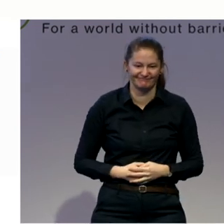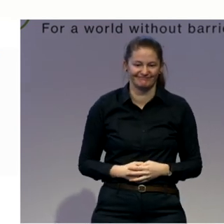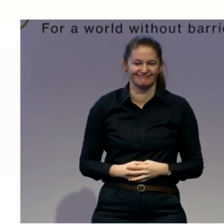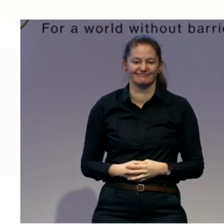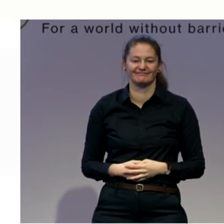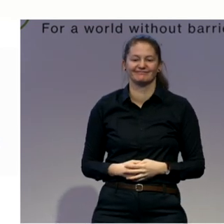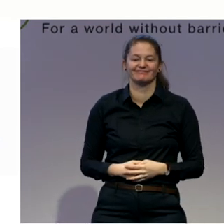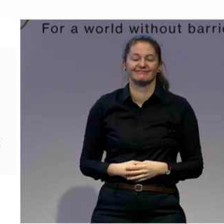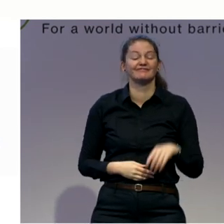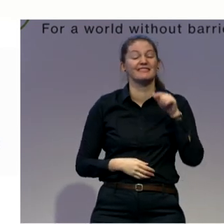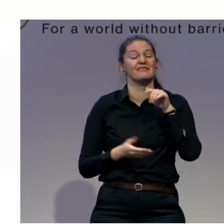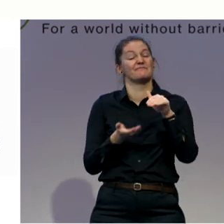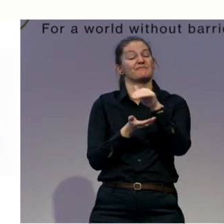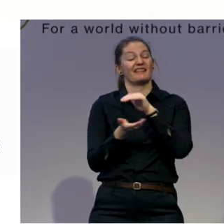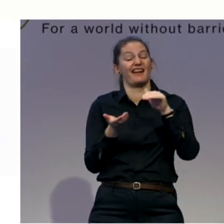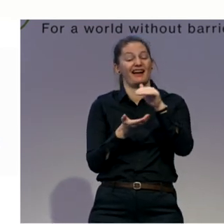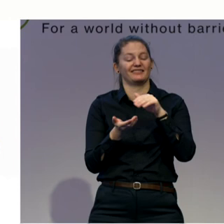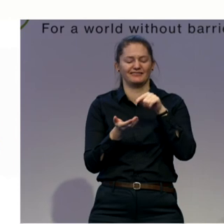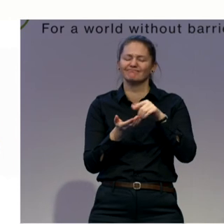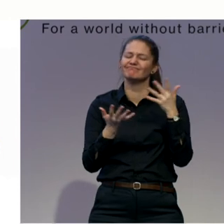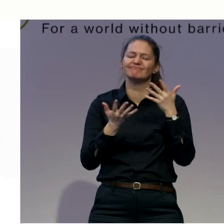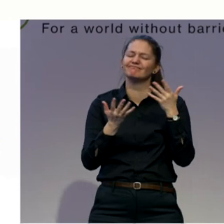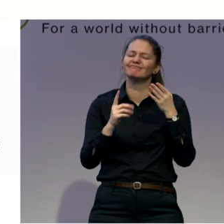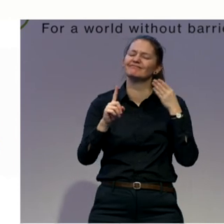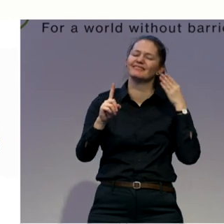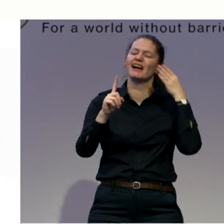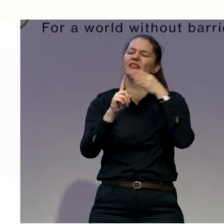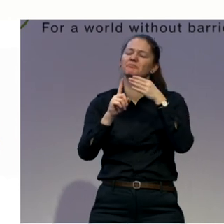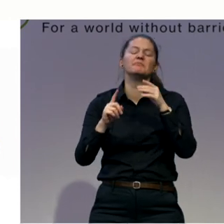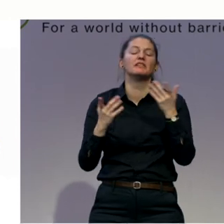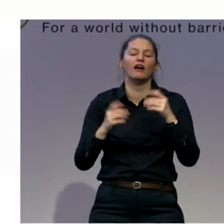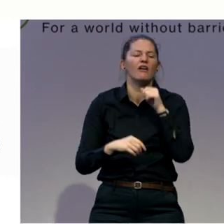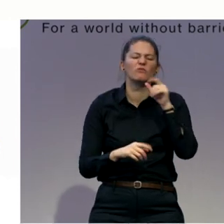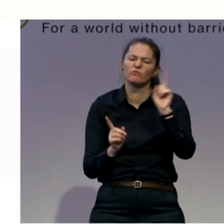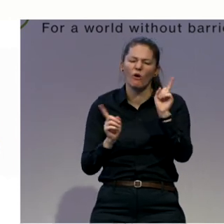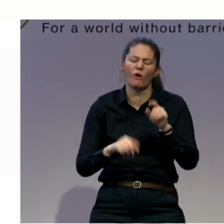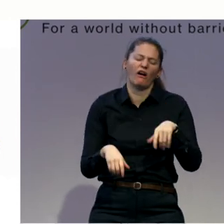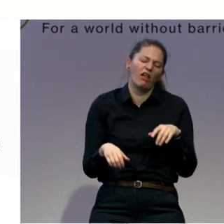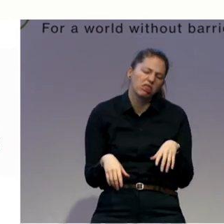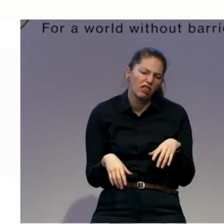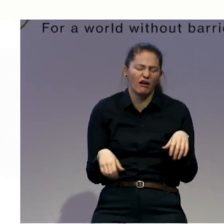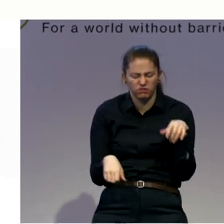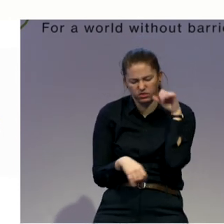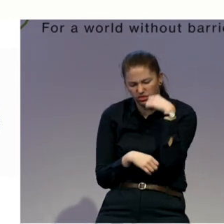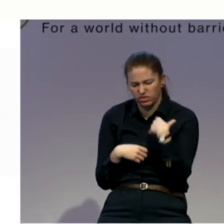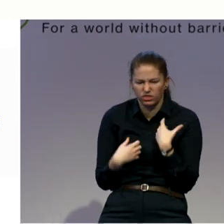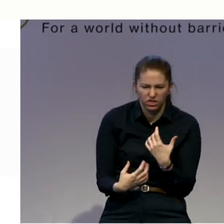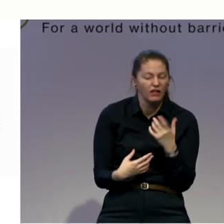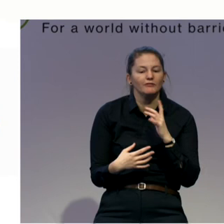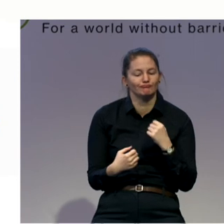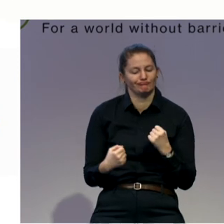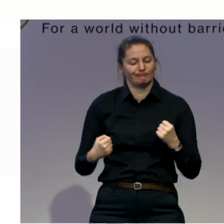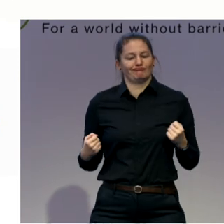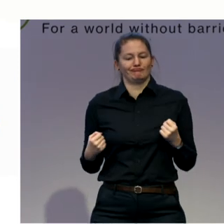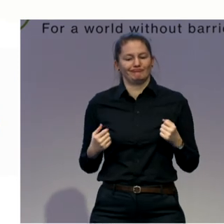very tall. As in the beginning, we were taught to become tall. To sit and center yourself